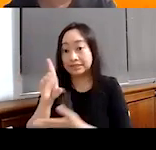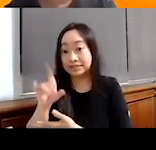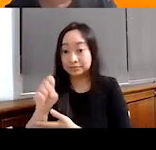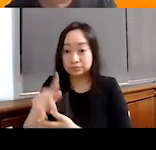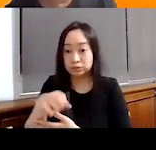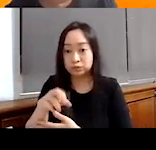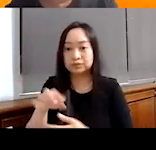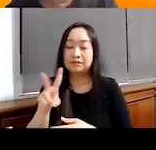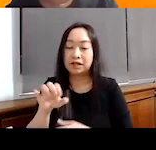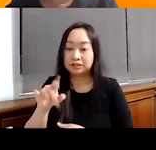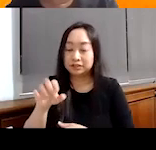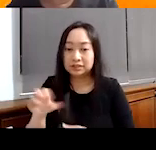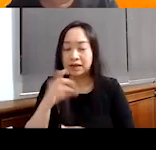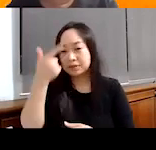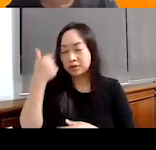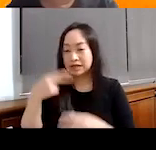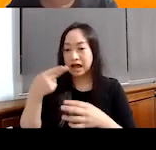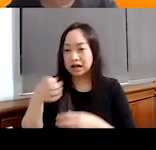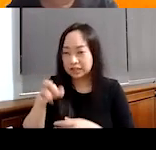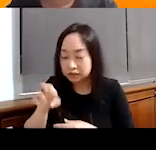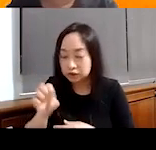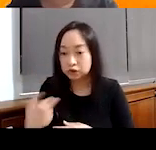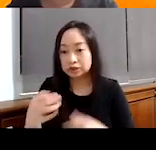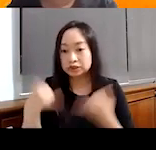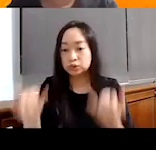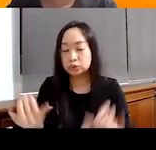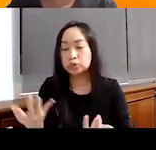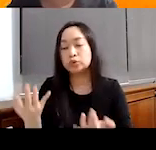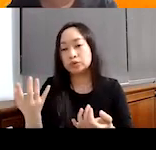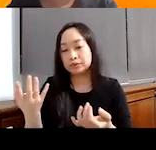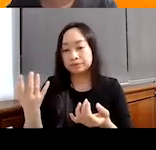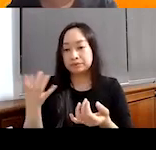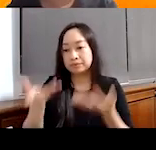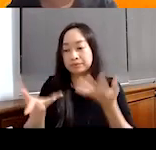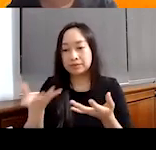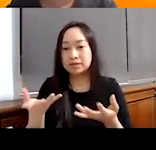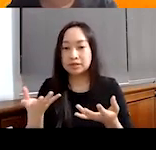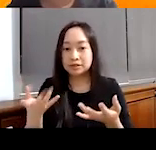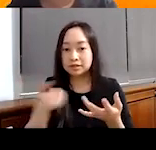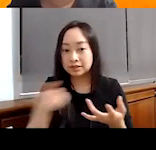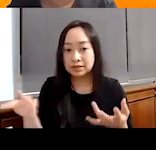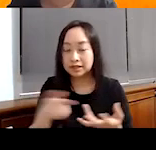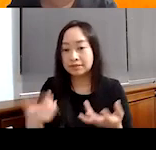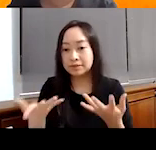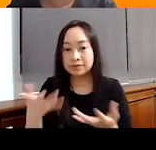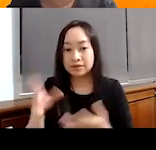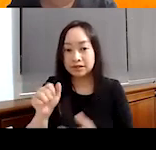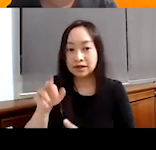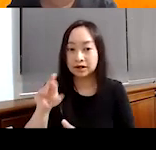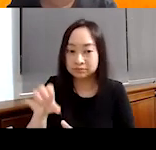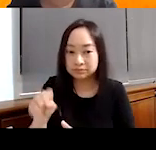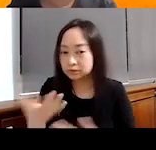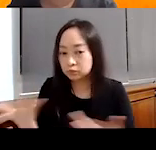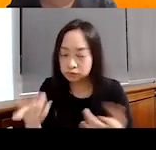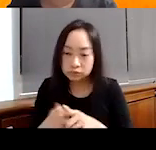and because there's also some really harsh issues in some communities where there's some arms dealing, there can be clashes between, you know, the arms dealer. So it's, it's not an easy